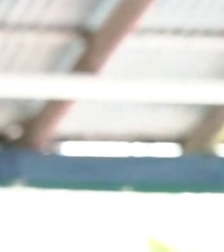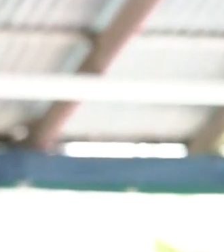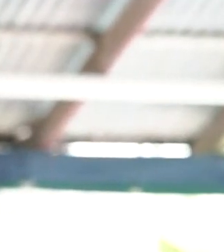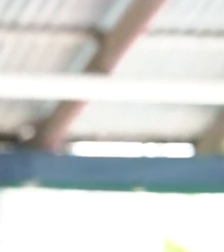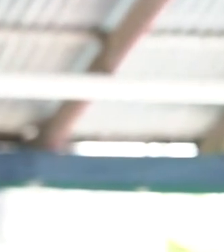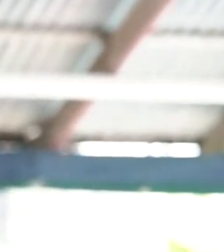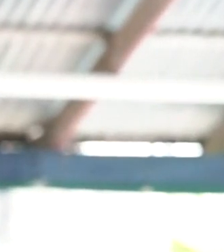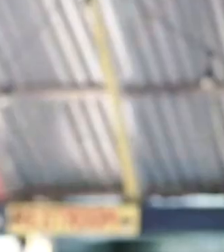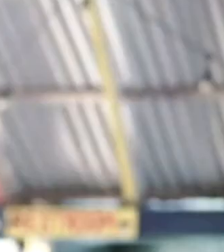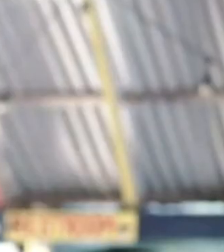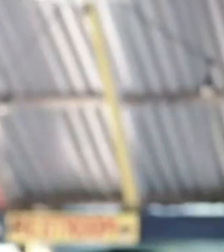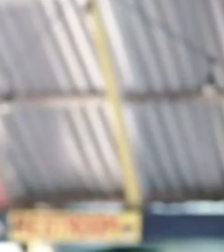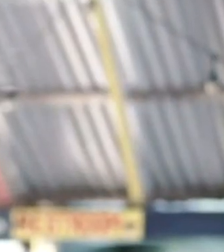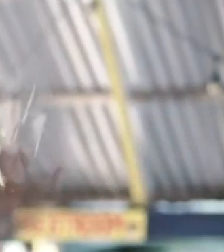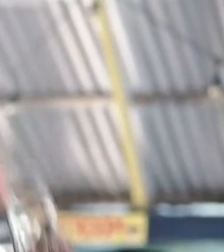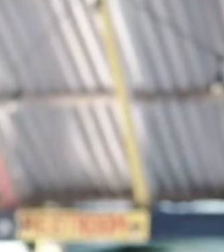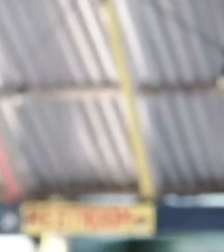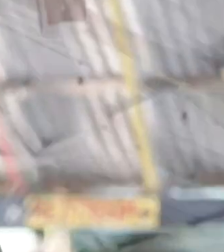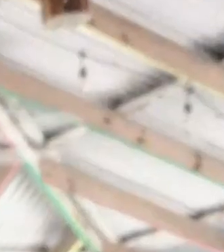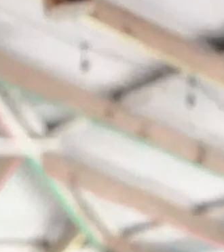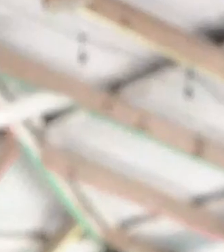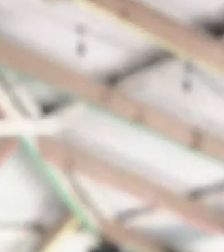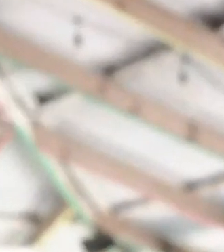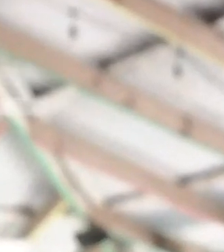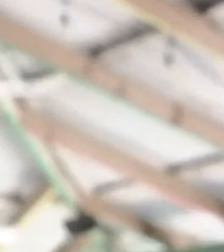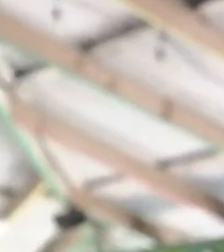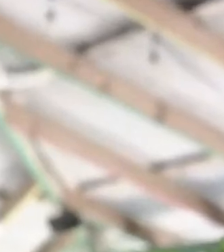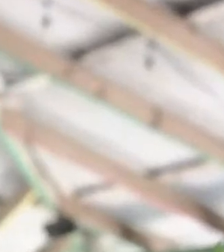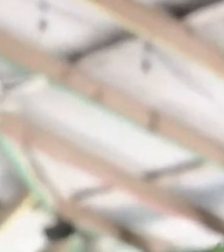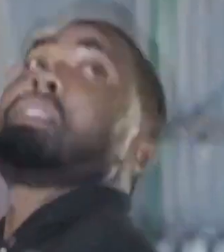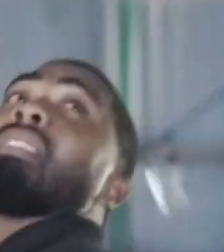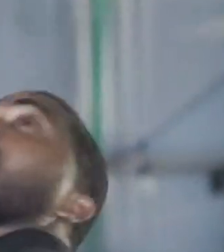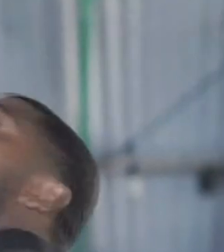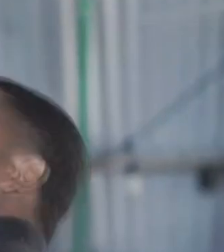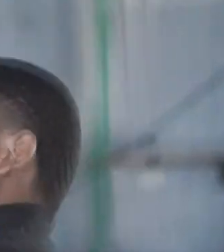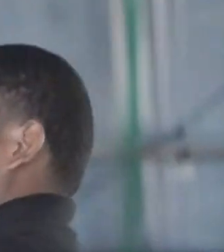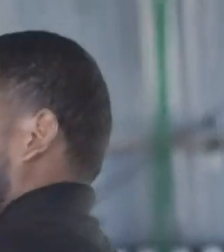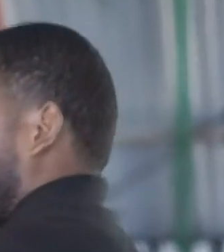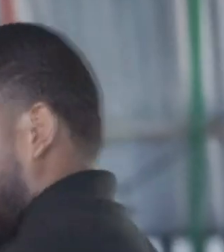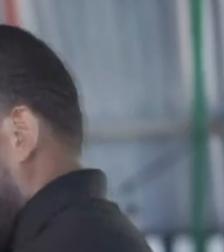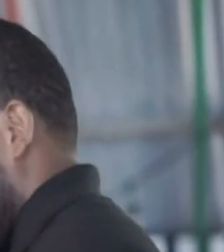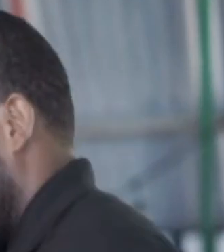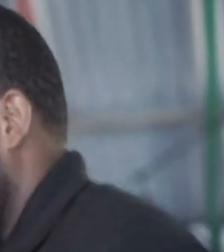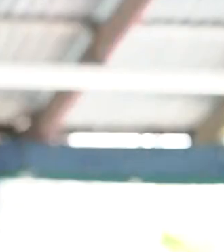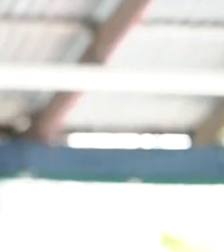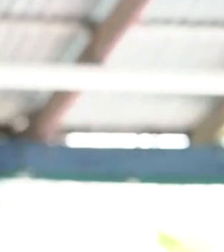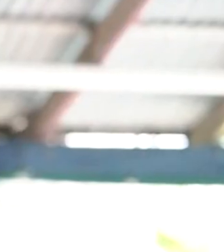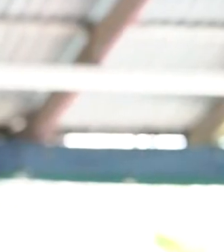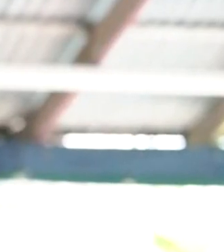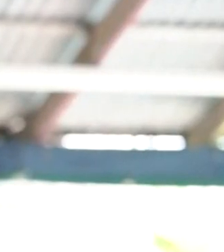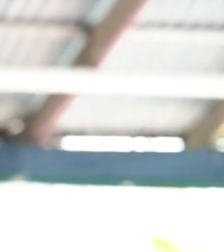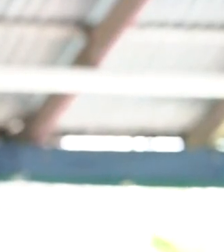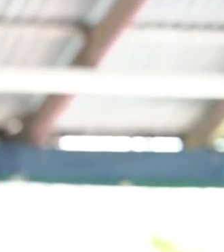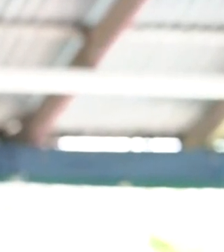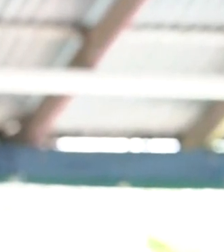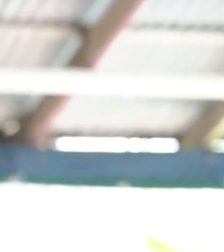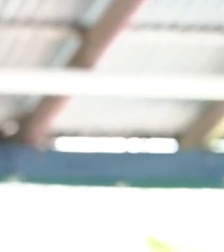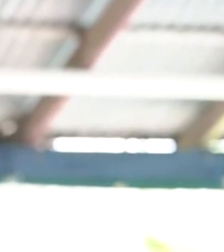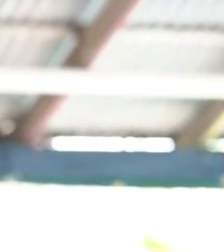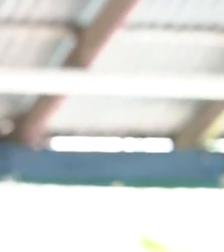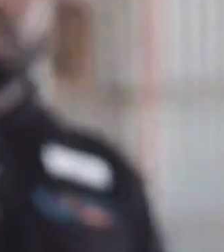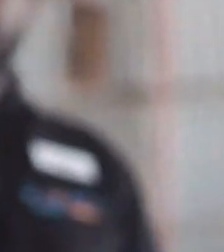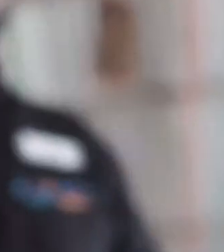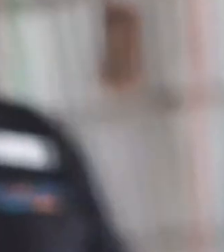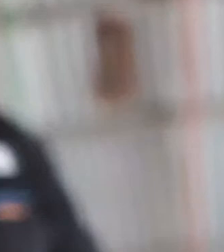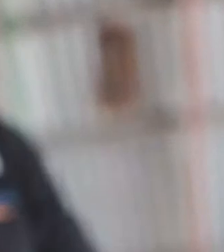that just became a profession. I'm now at a level where I'm putting meats to your drink. So yes, if I need to cook a drink for you, that's